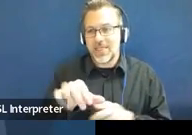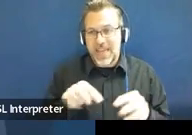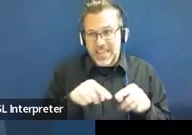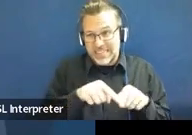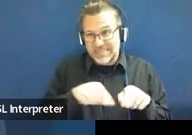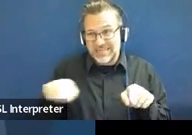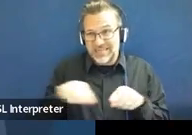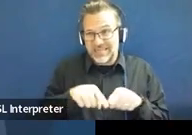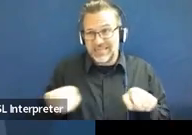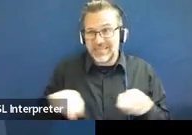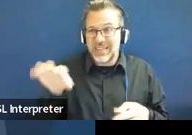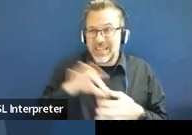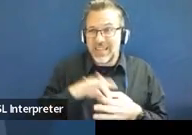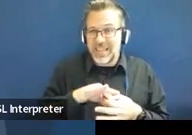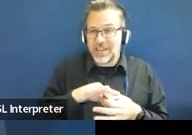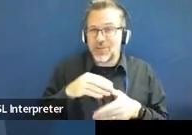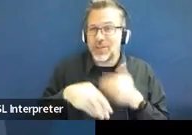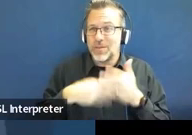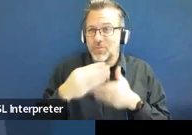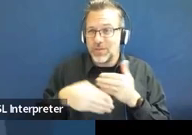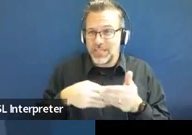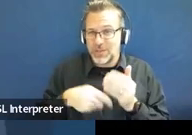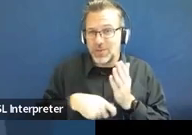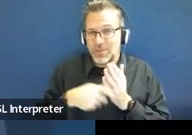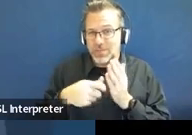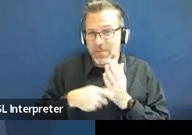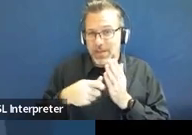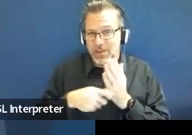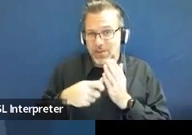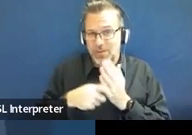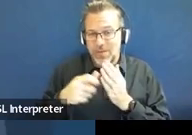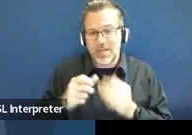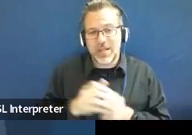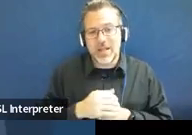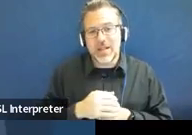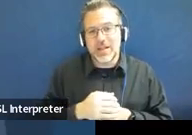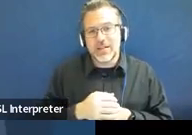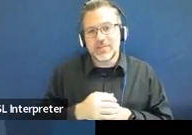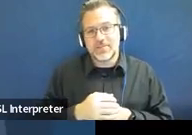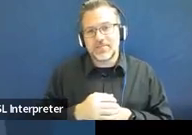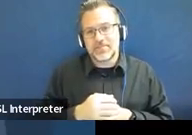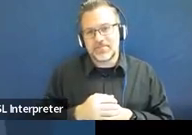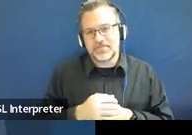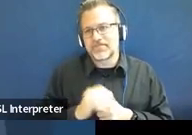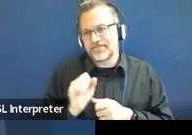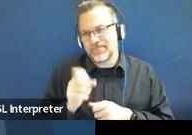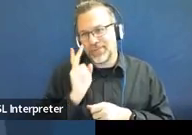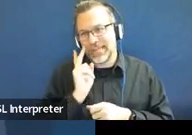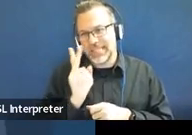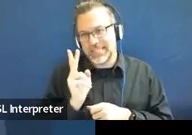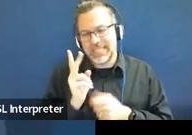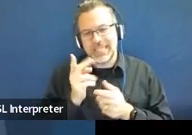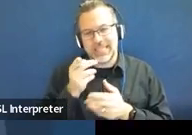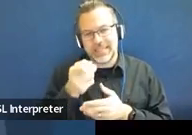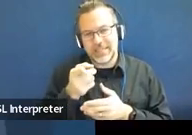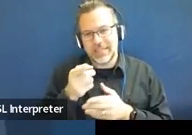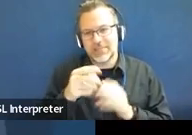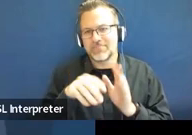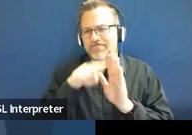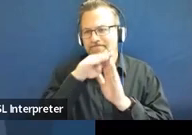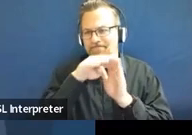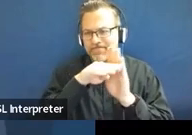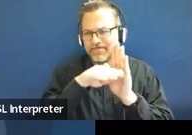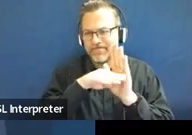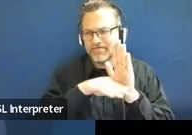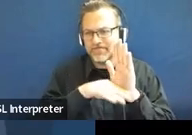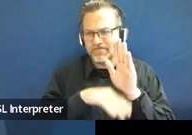procedural manual, which is a very good resource. This, you can see, as evidenced there by that clip of the table of contents. It really